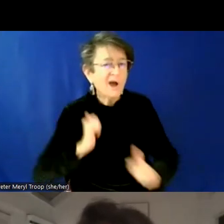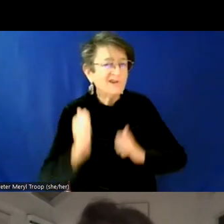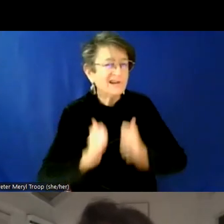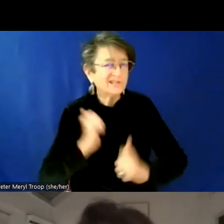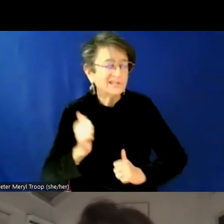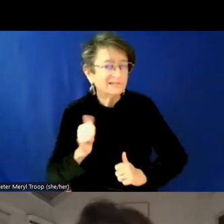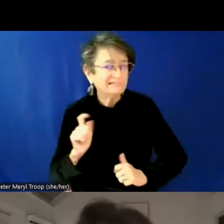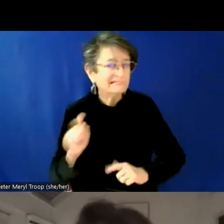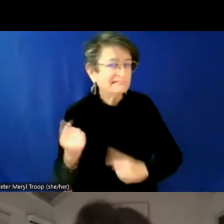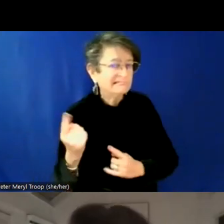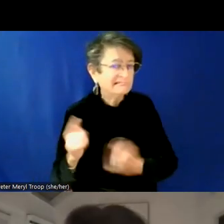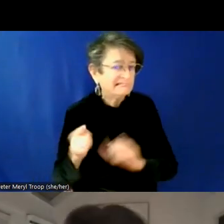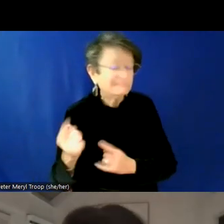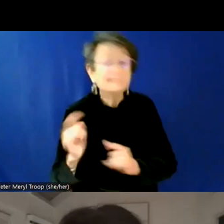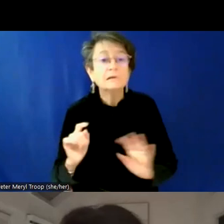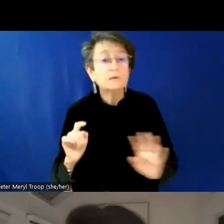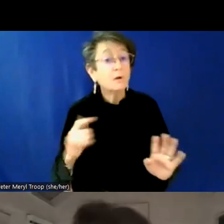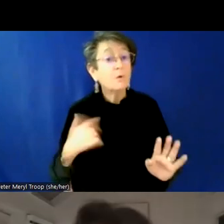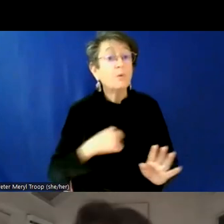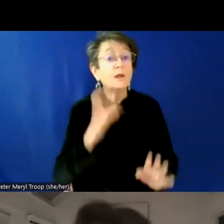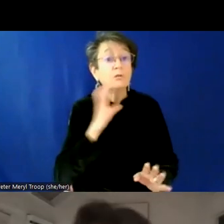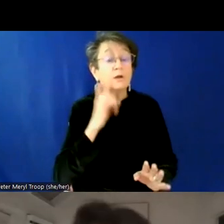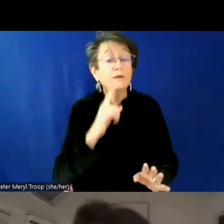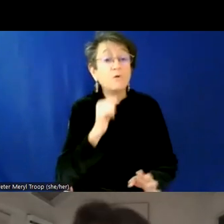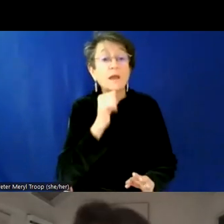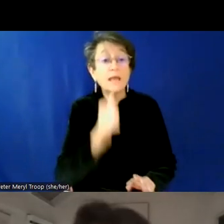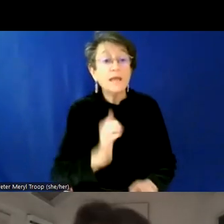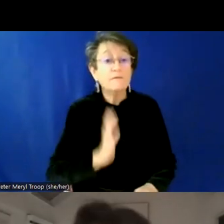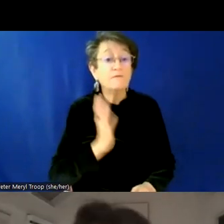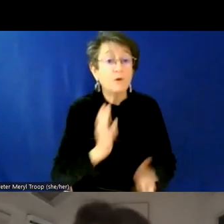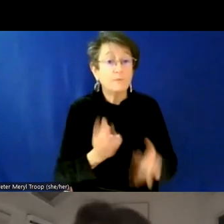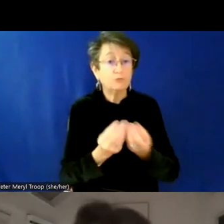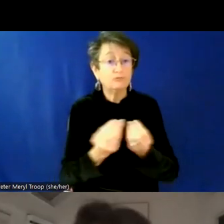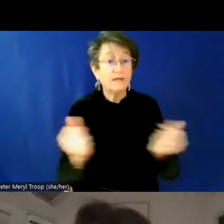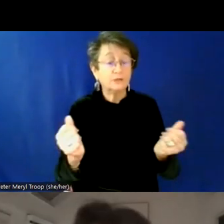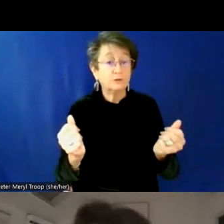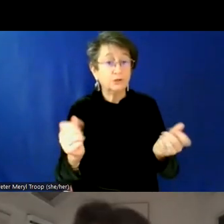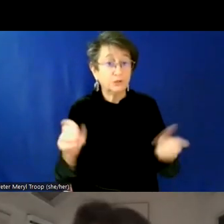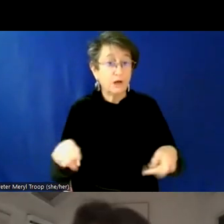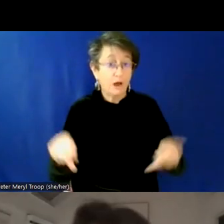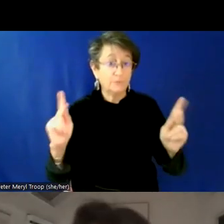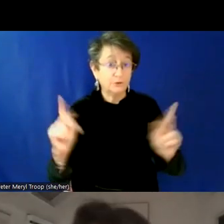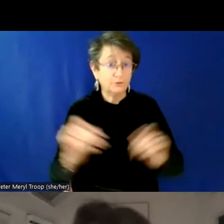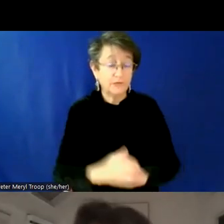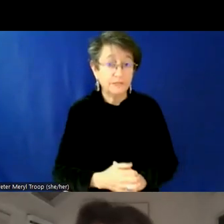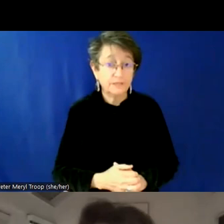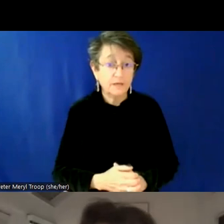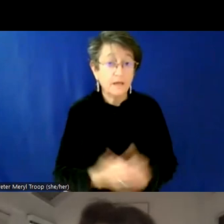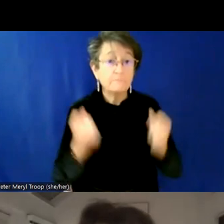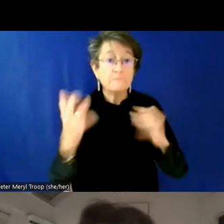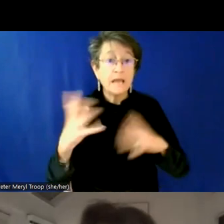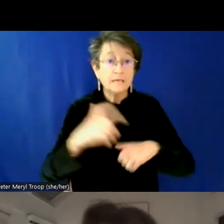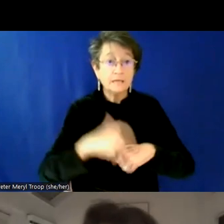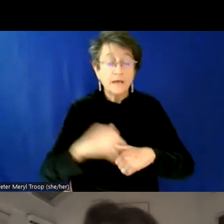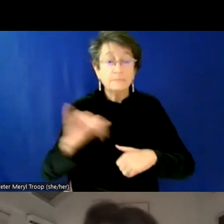you know, uh, are we're, we're looking for informal resolution opportunities. And sometimes a lot of times those take the, take